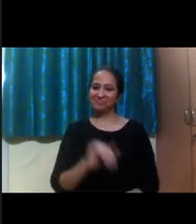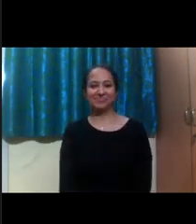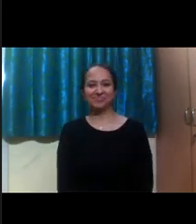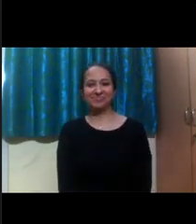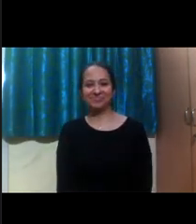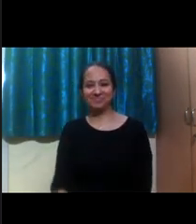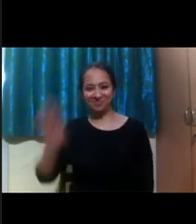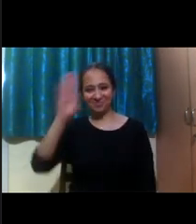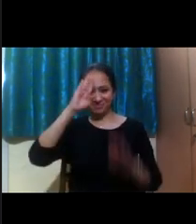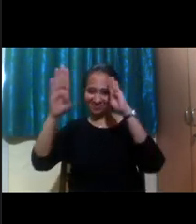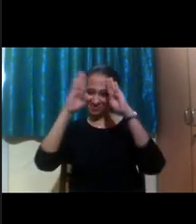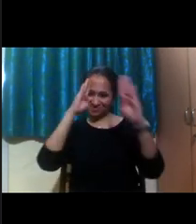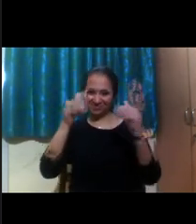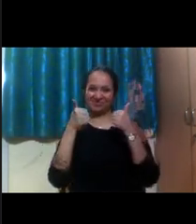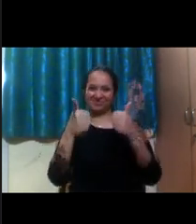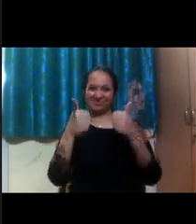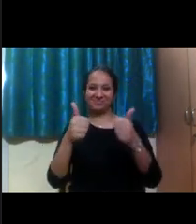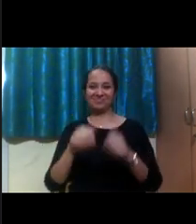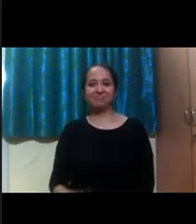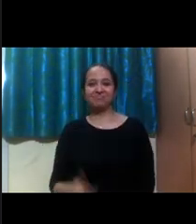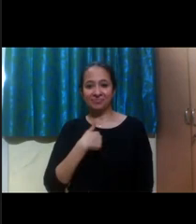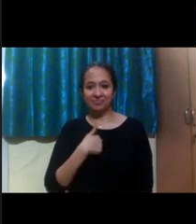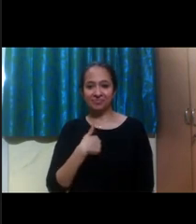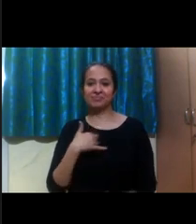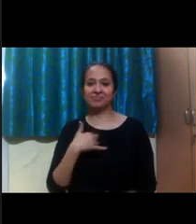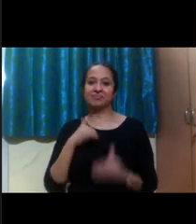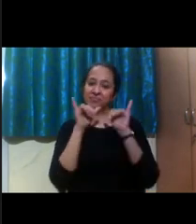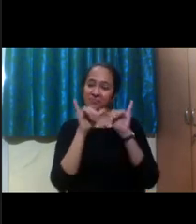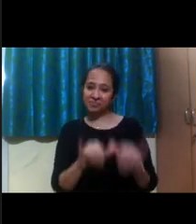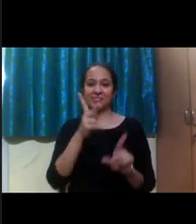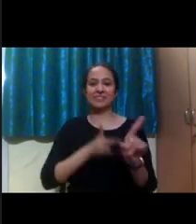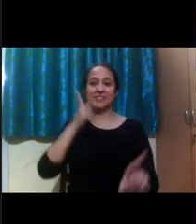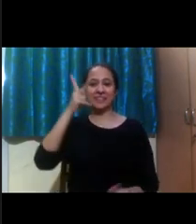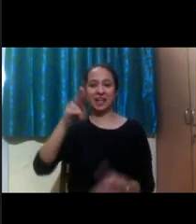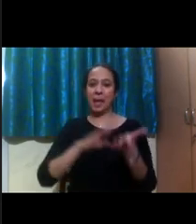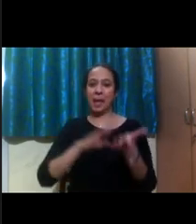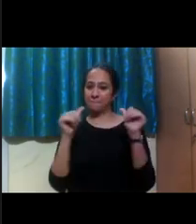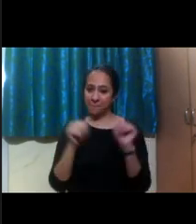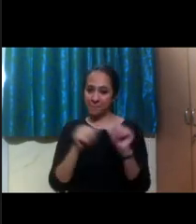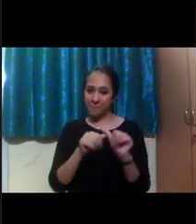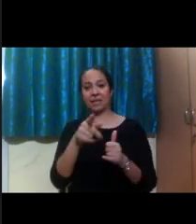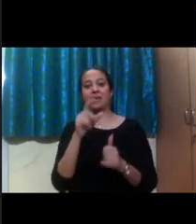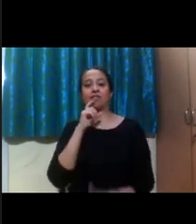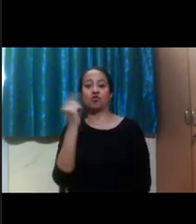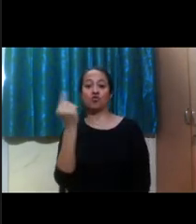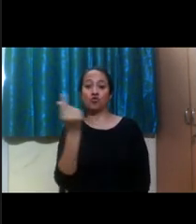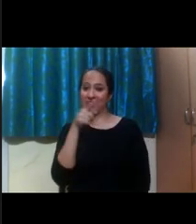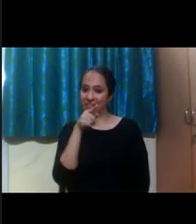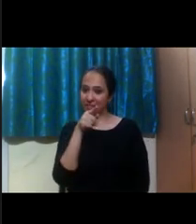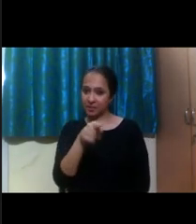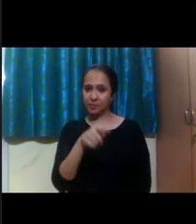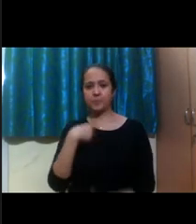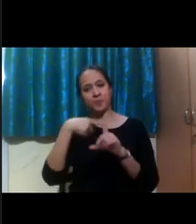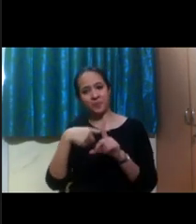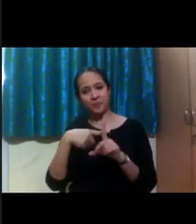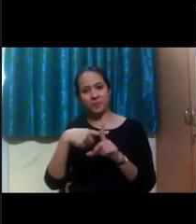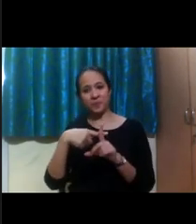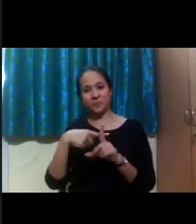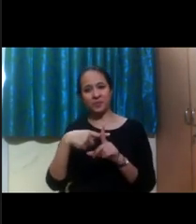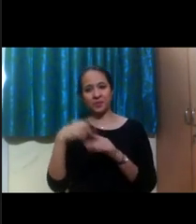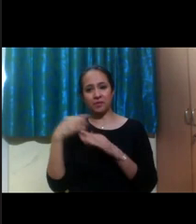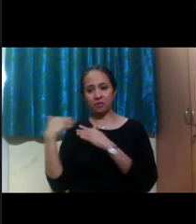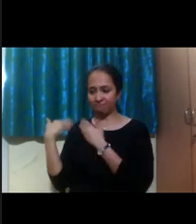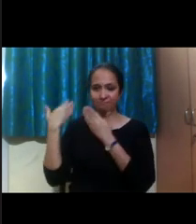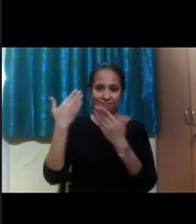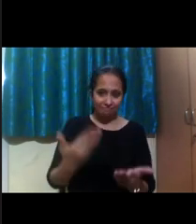Hi, everyone. So I'm currently a second year master's student at Stanford University. And throughout both